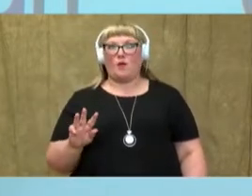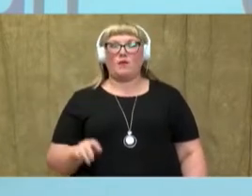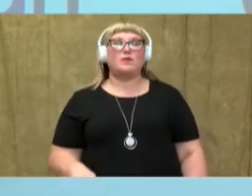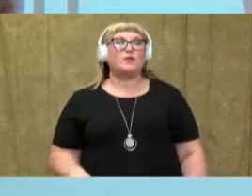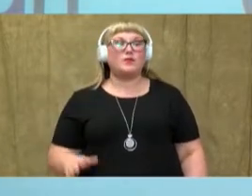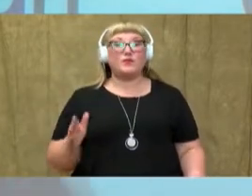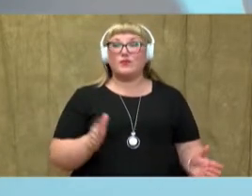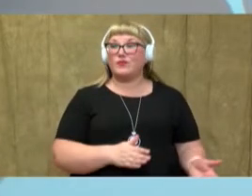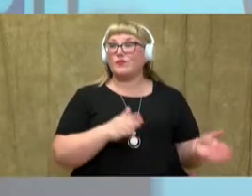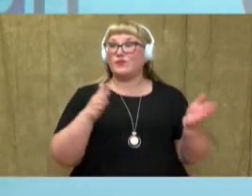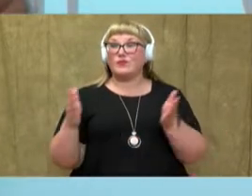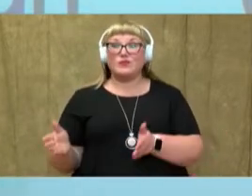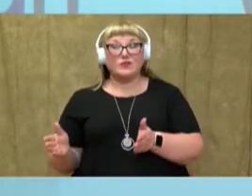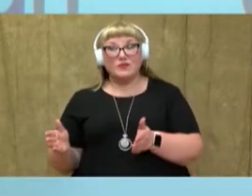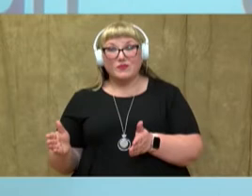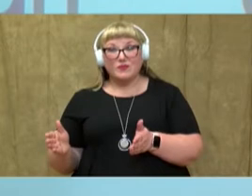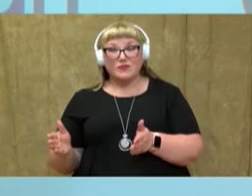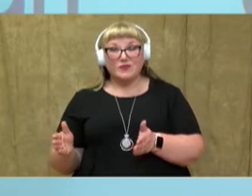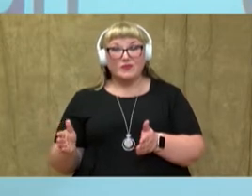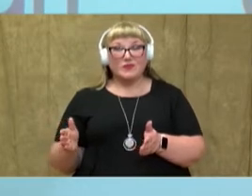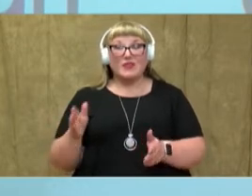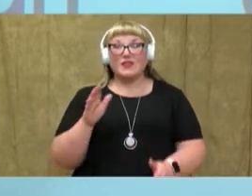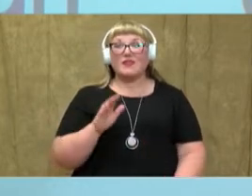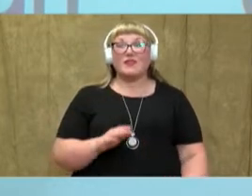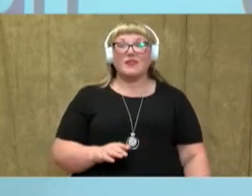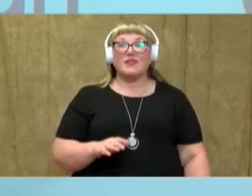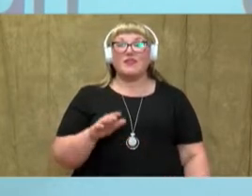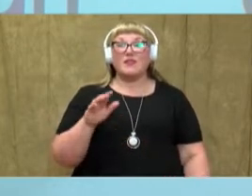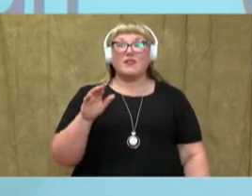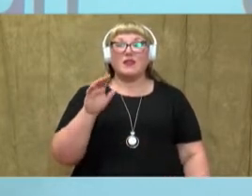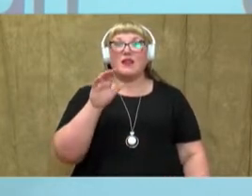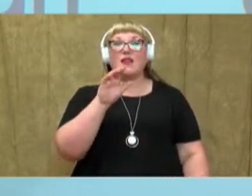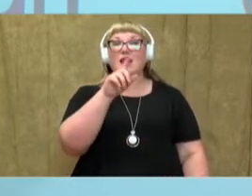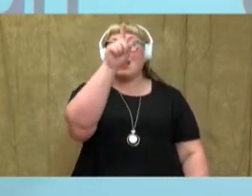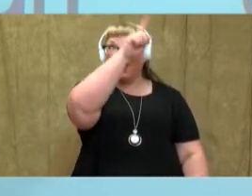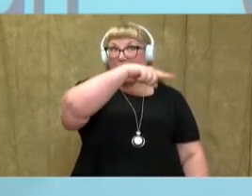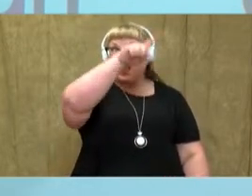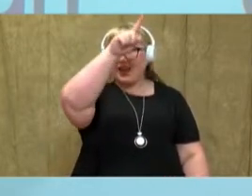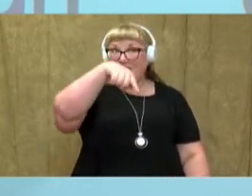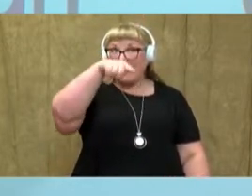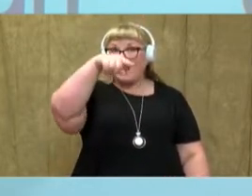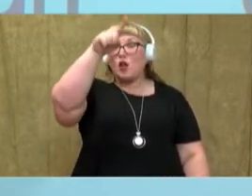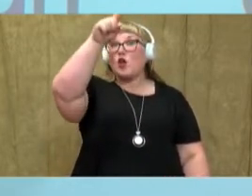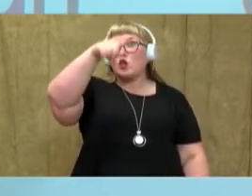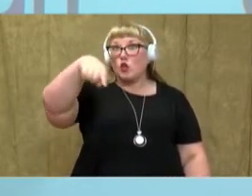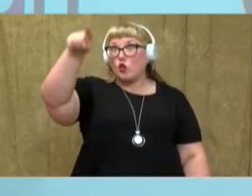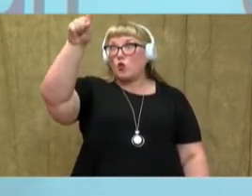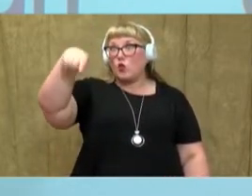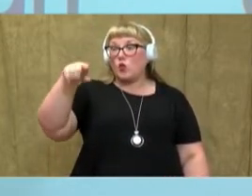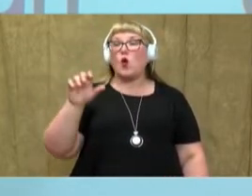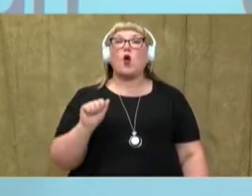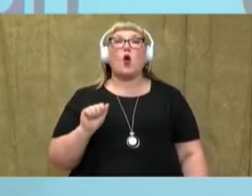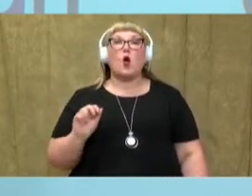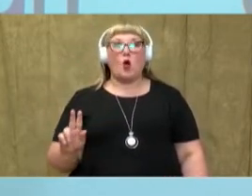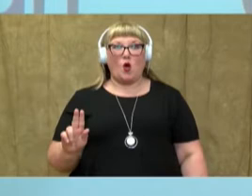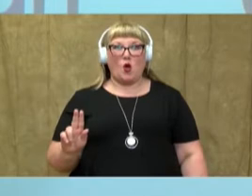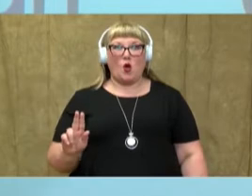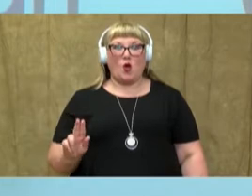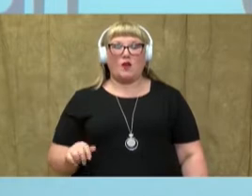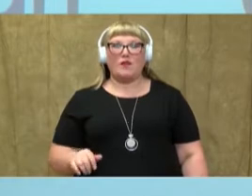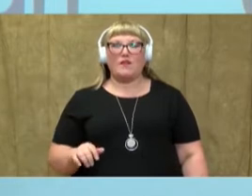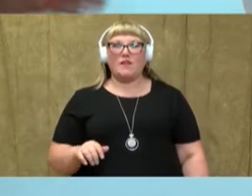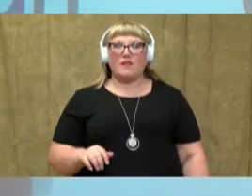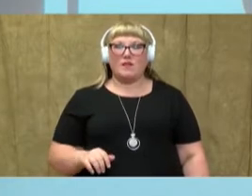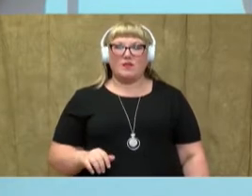Good job. Let's do a-u. Ready? Write. A-u-r.